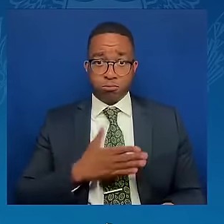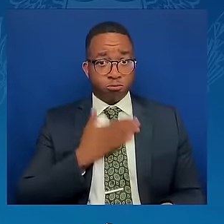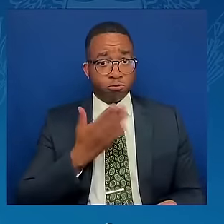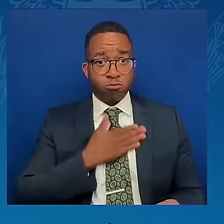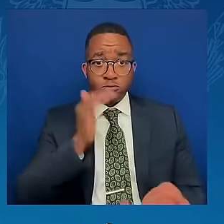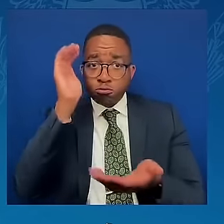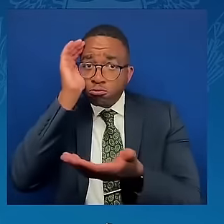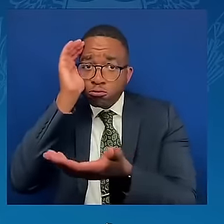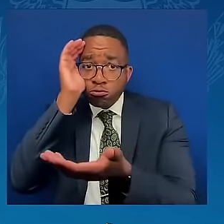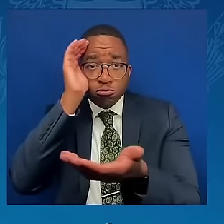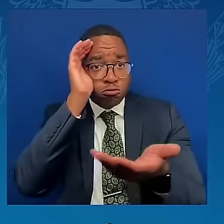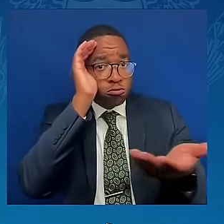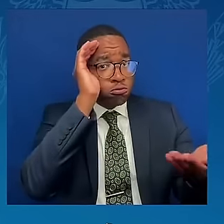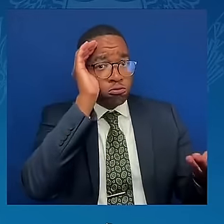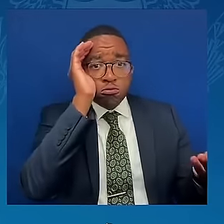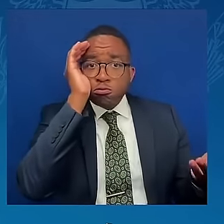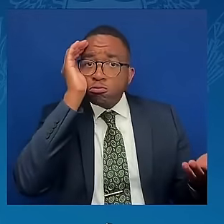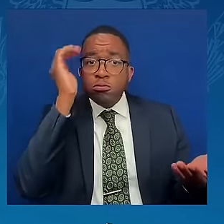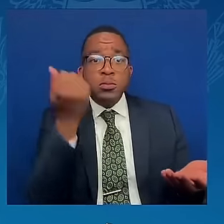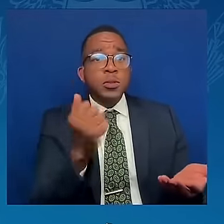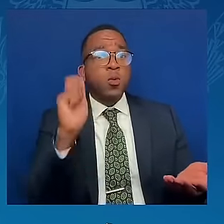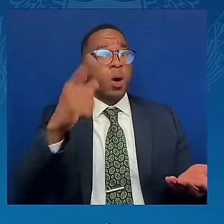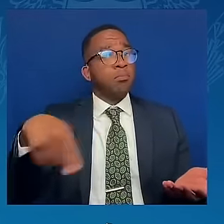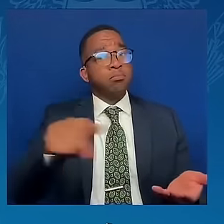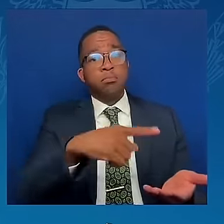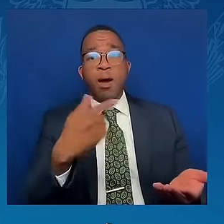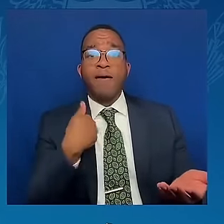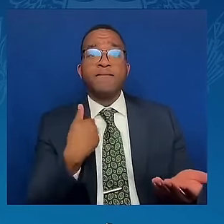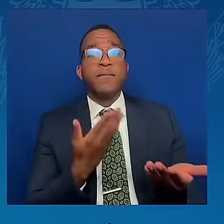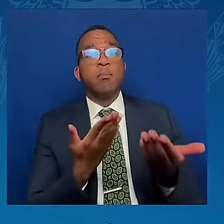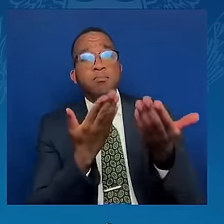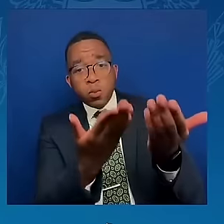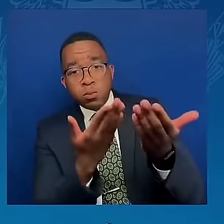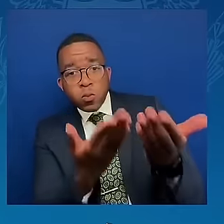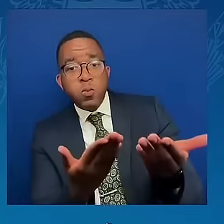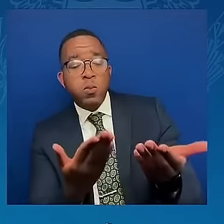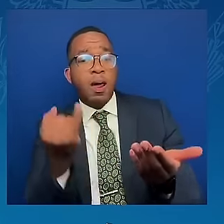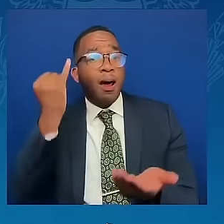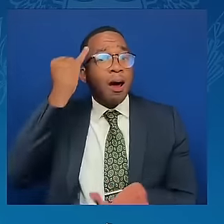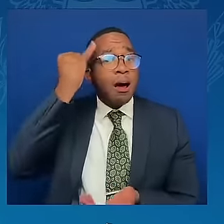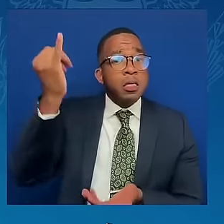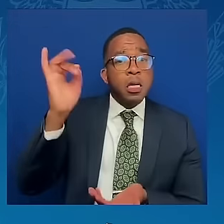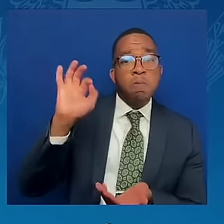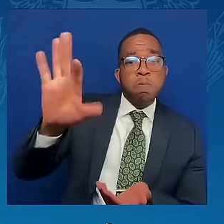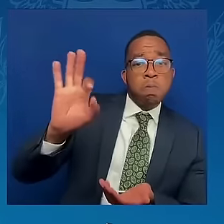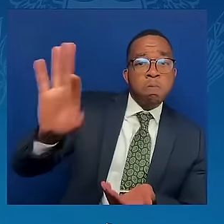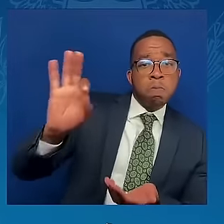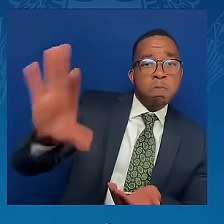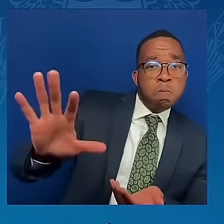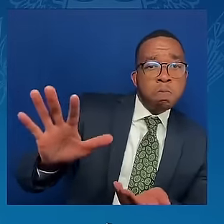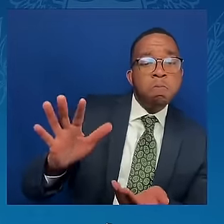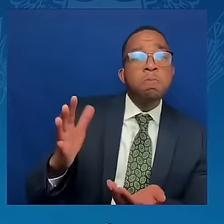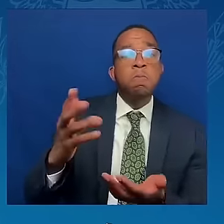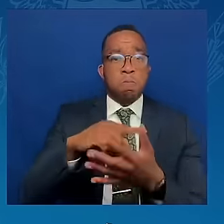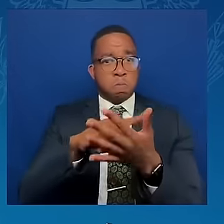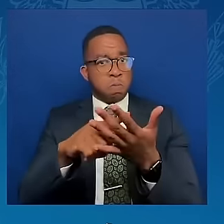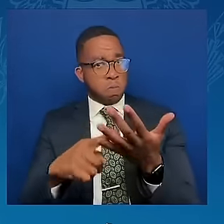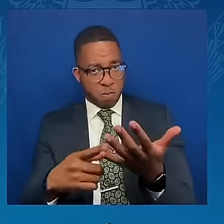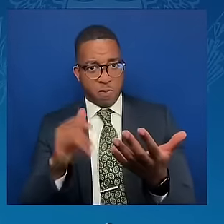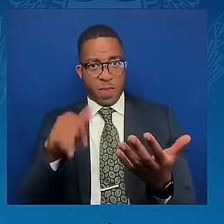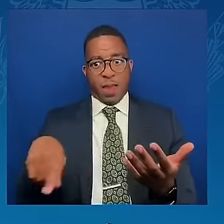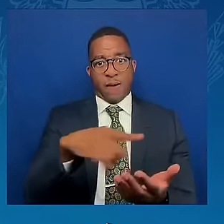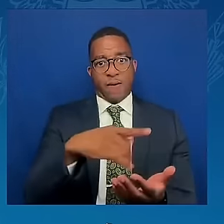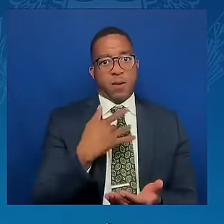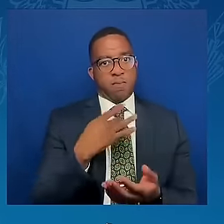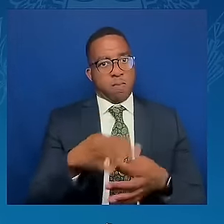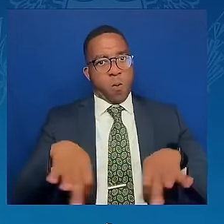all ideas, what is really needed for peace, and what is important to you, dear friends. I urge all of you